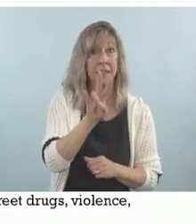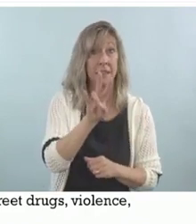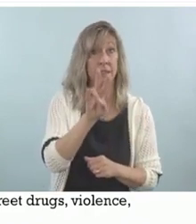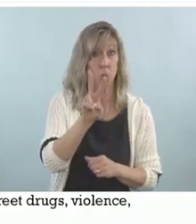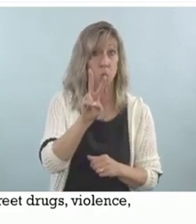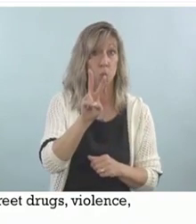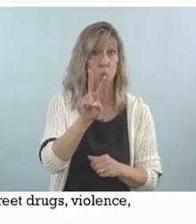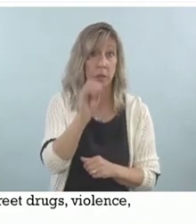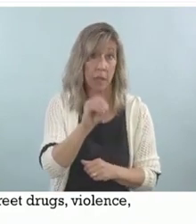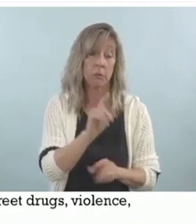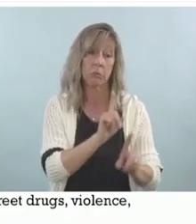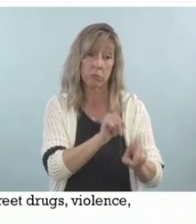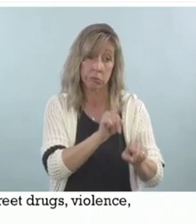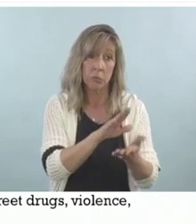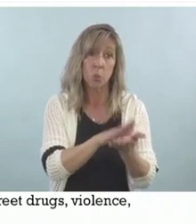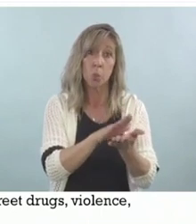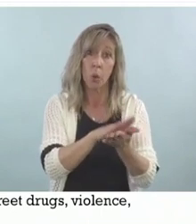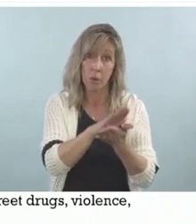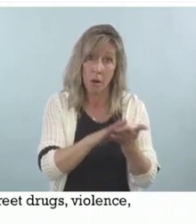Caucasian.